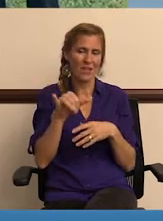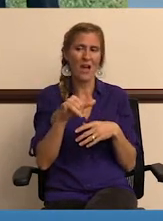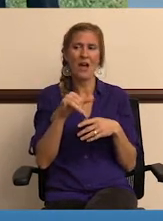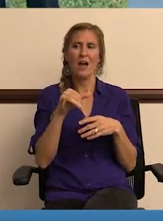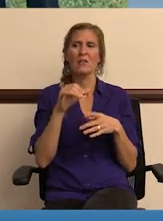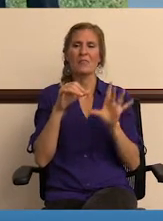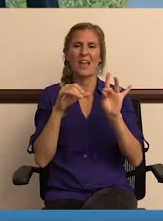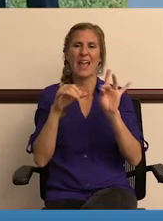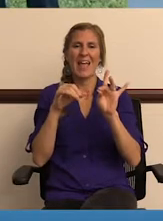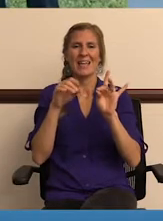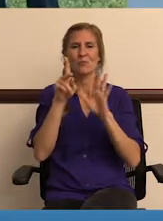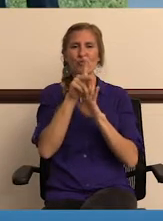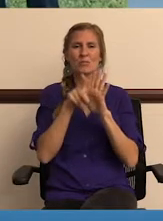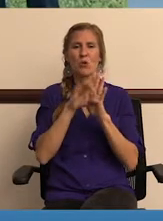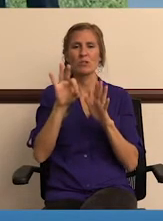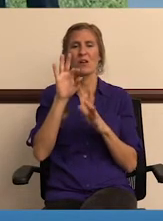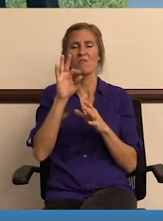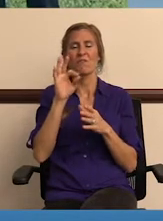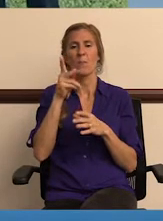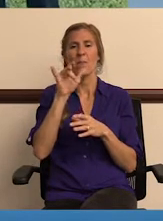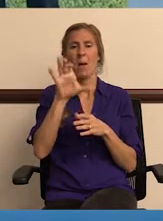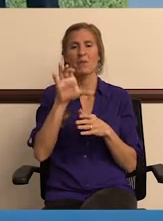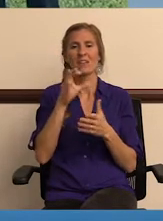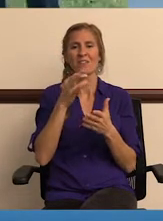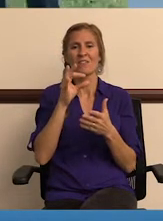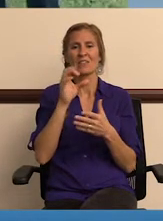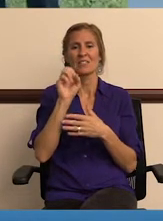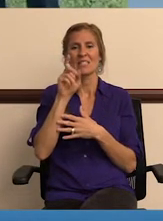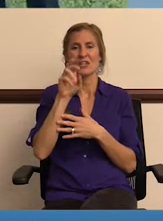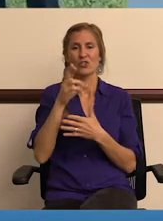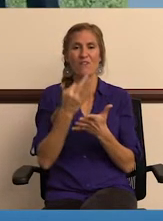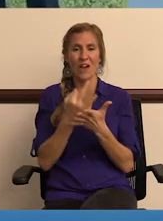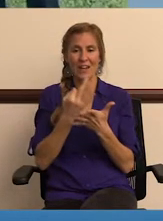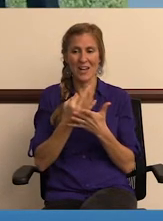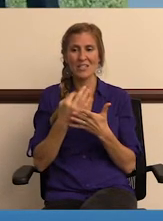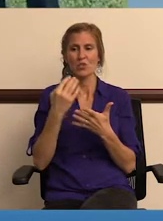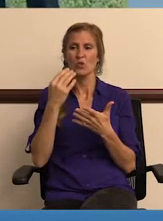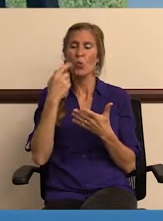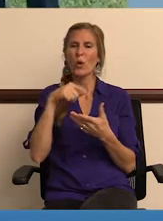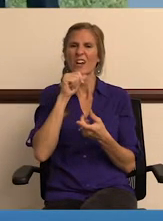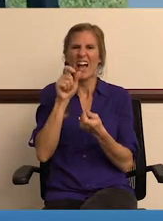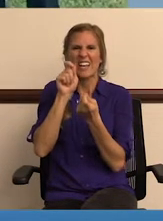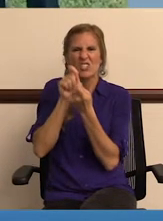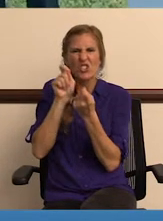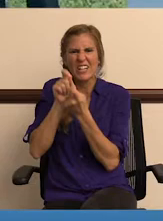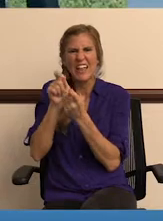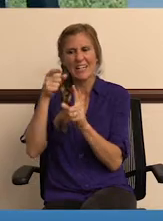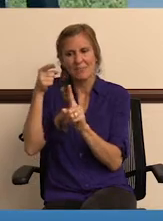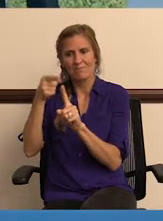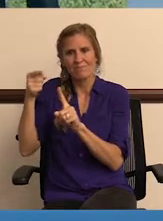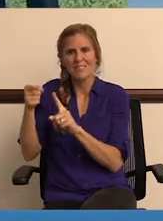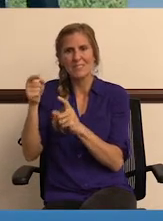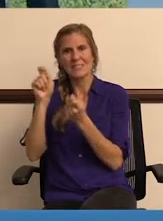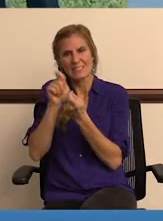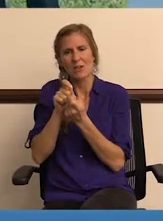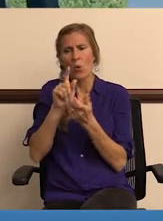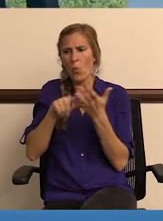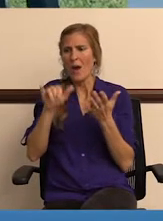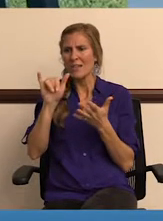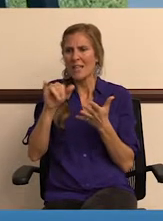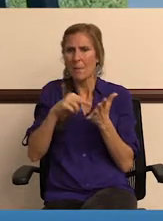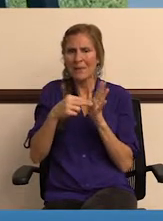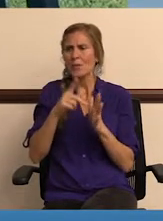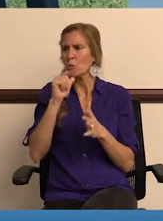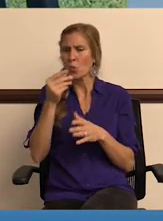eight principles of public sector finance, which I know our community thinks about all the time, they may not articulate in these terms, but we're always thinking about it as